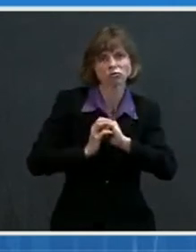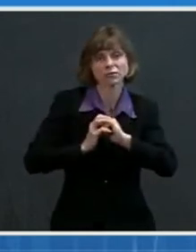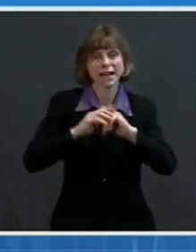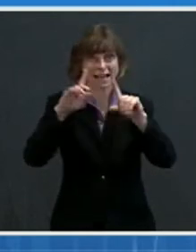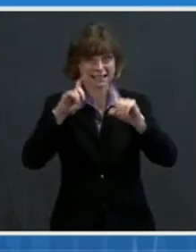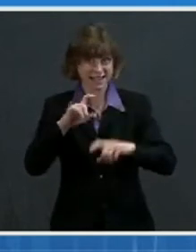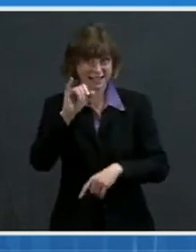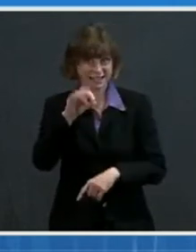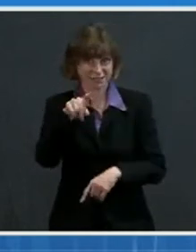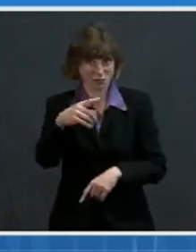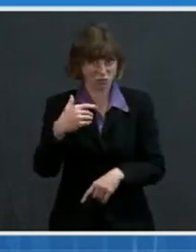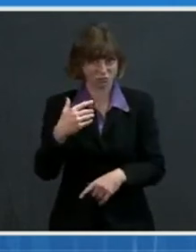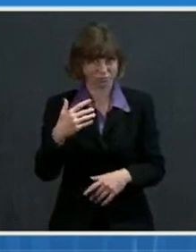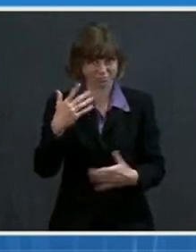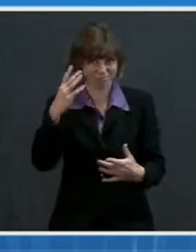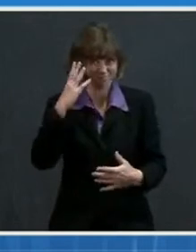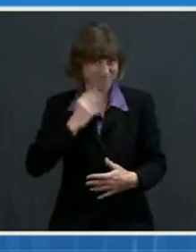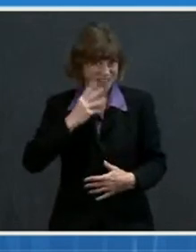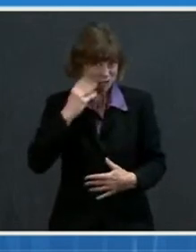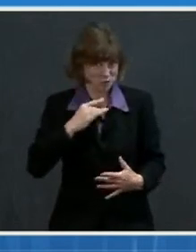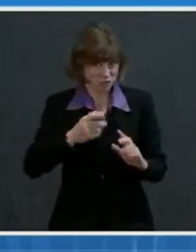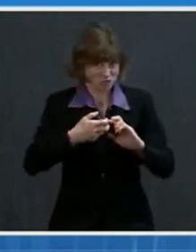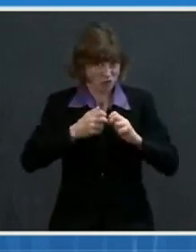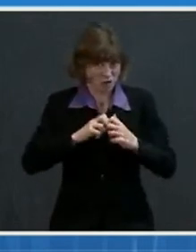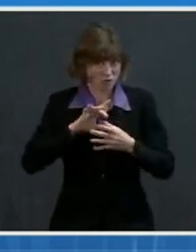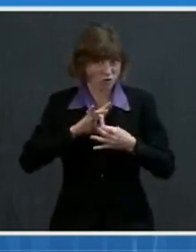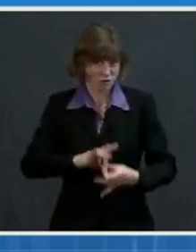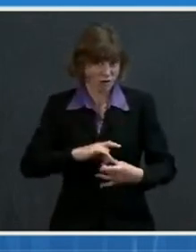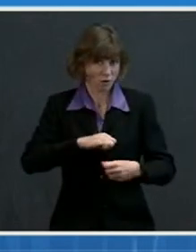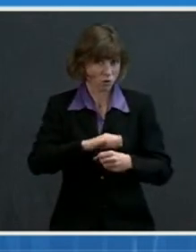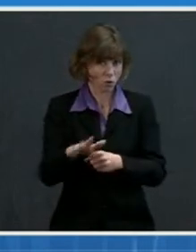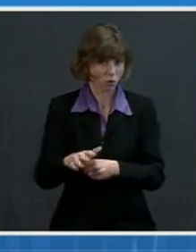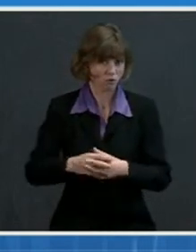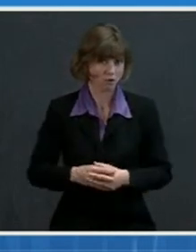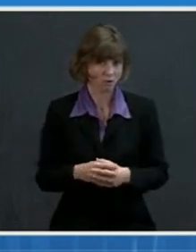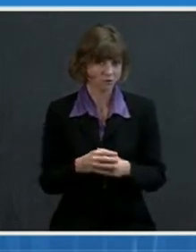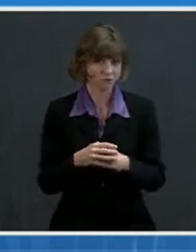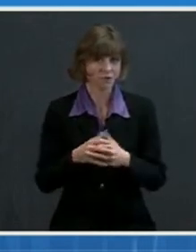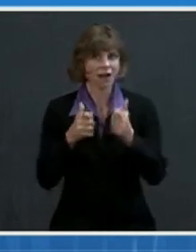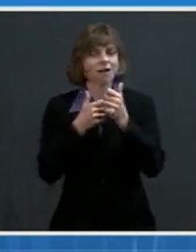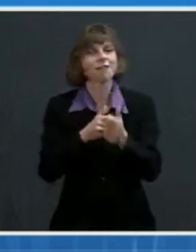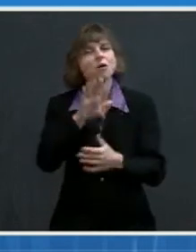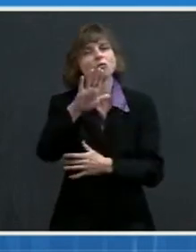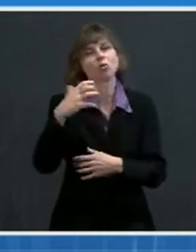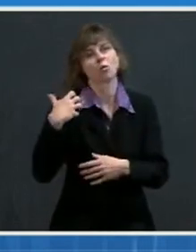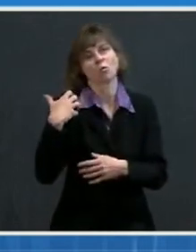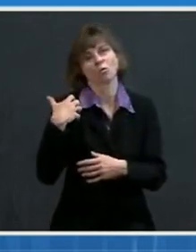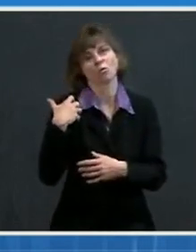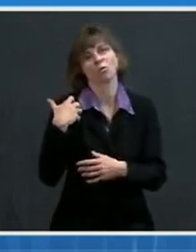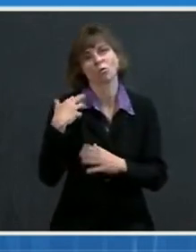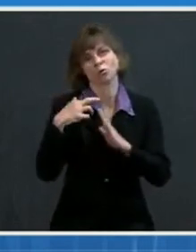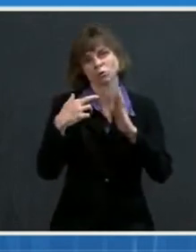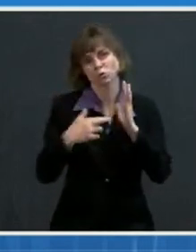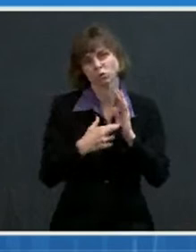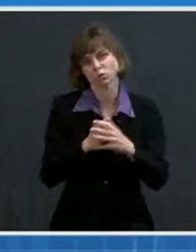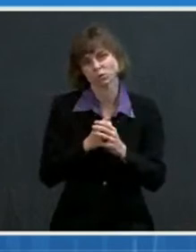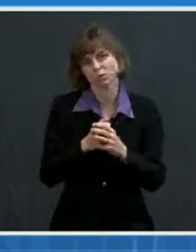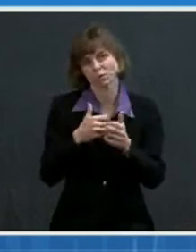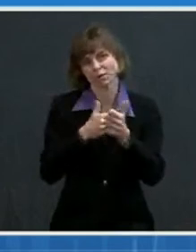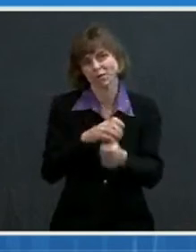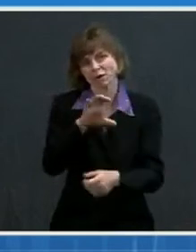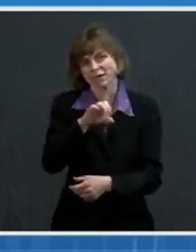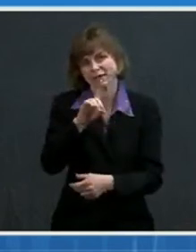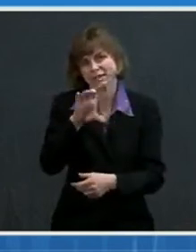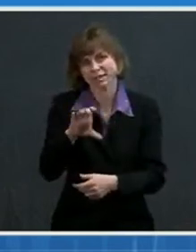COVID-19 symptoms. Follow guidance issued by individual employers and follow CDC and health department travel